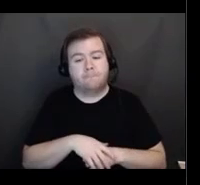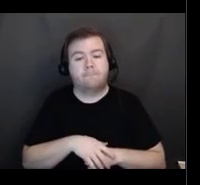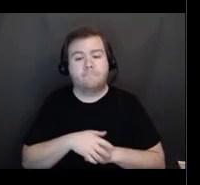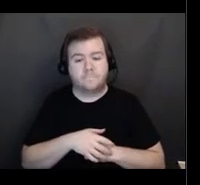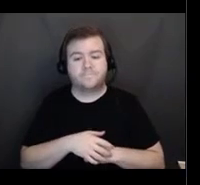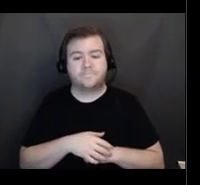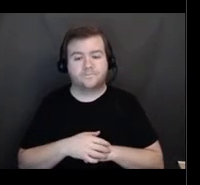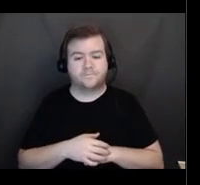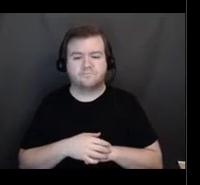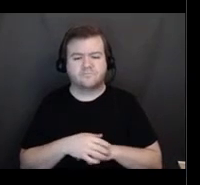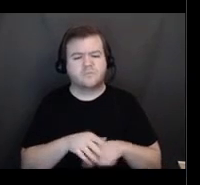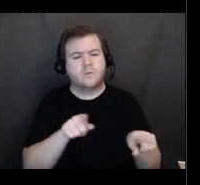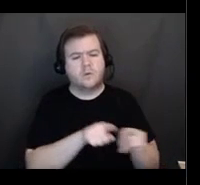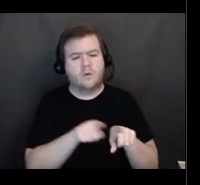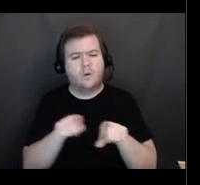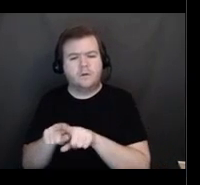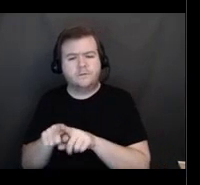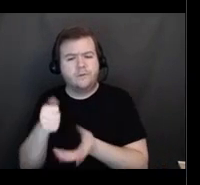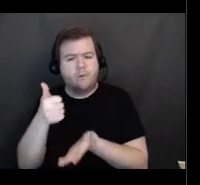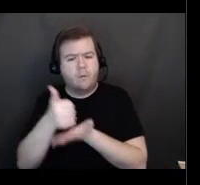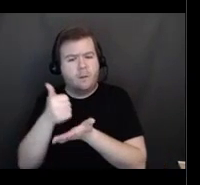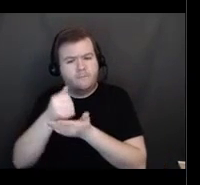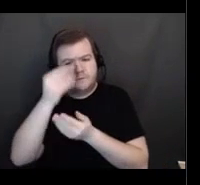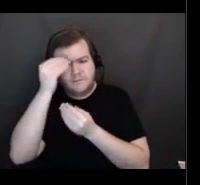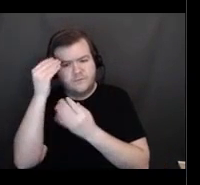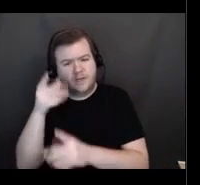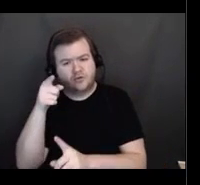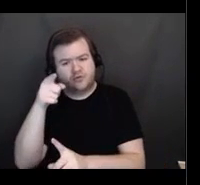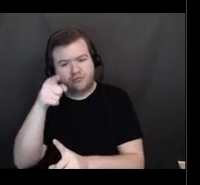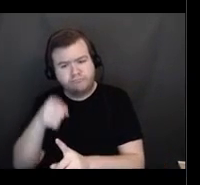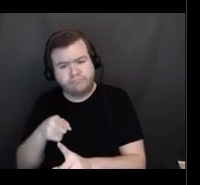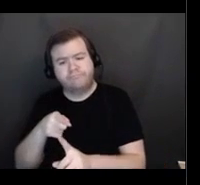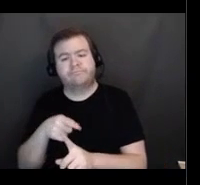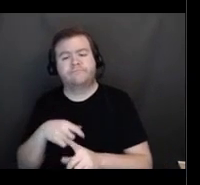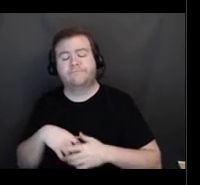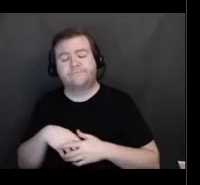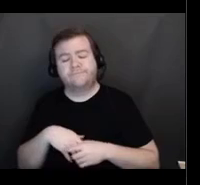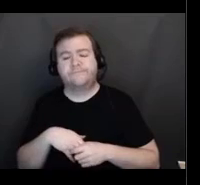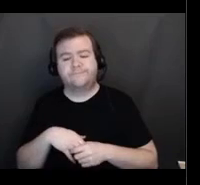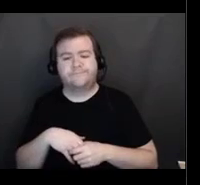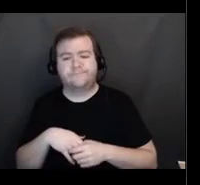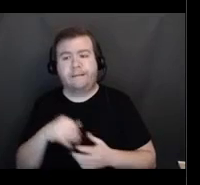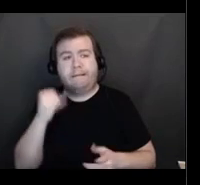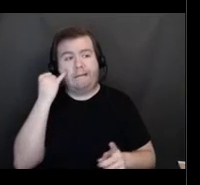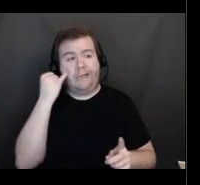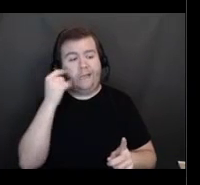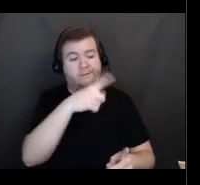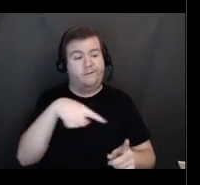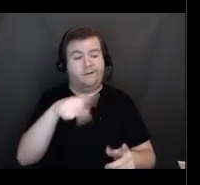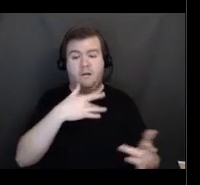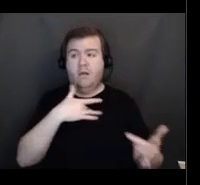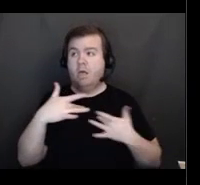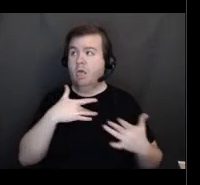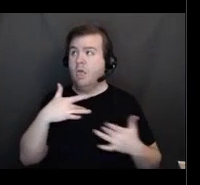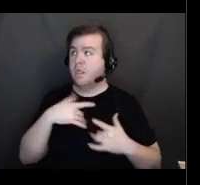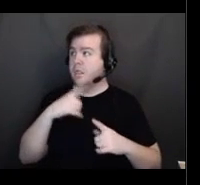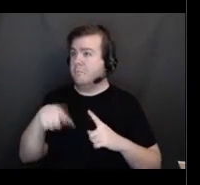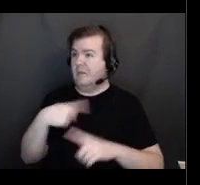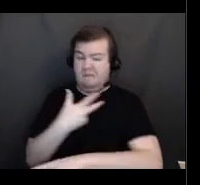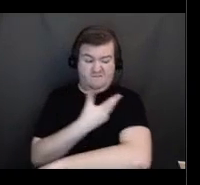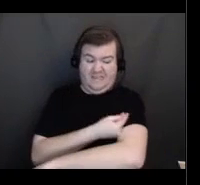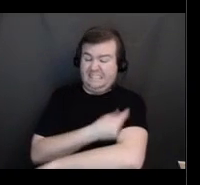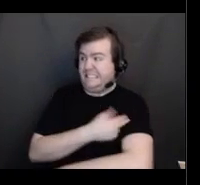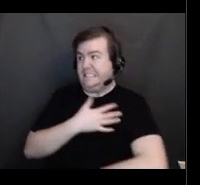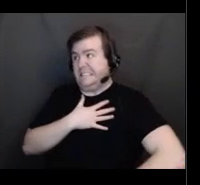helpful things. There is a, you know, folks are worried about vaccine and the,